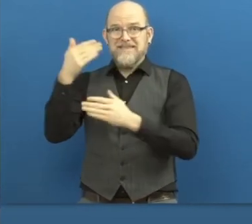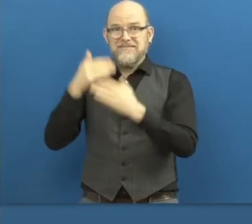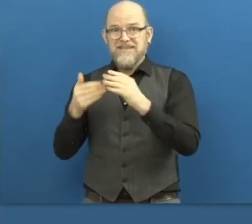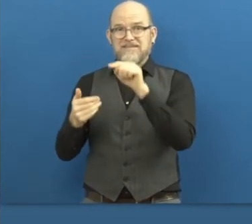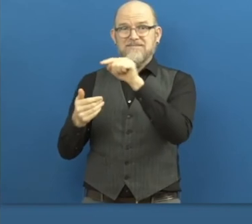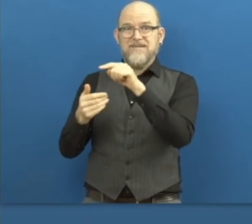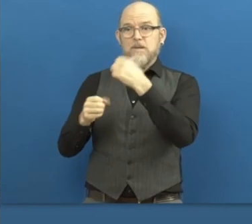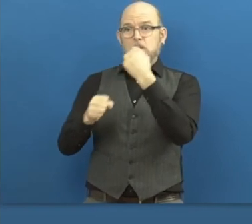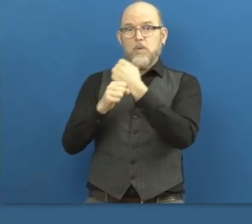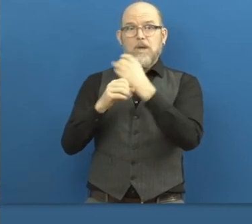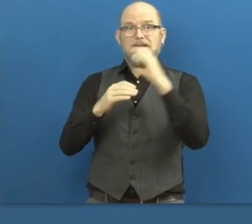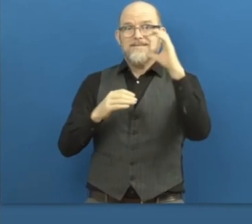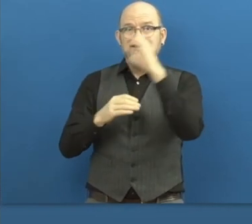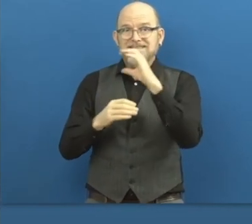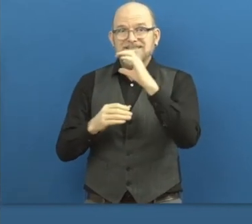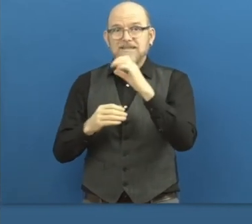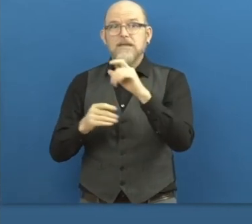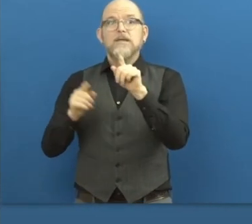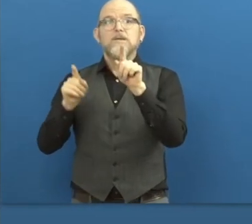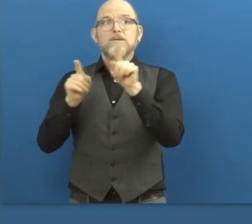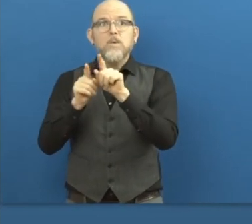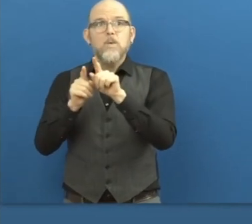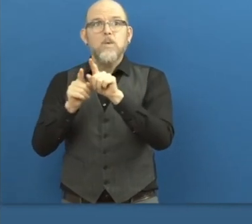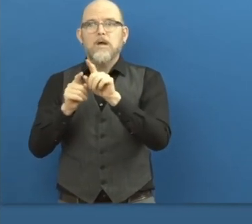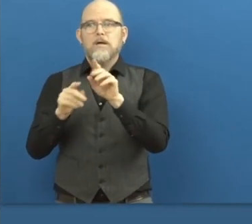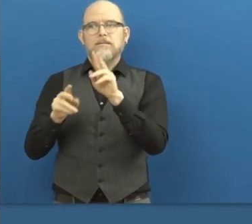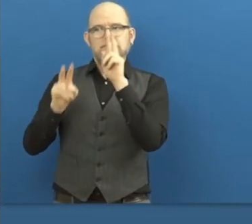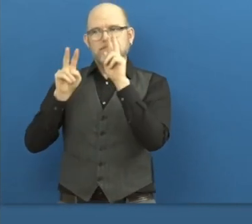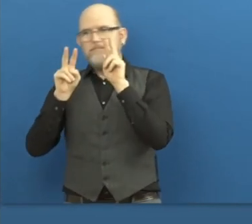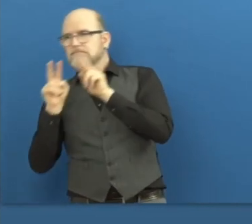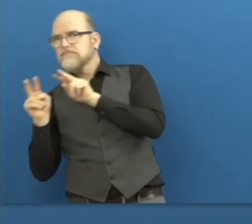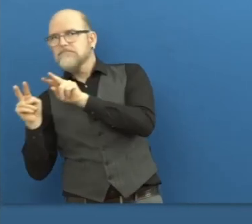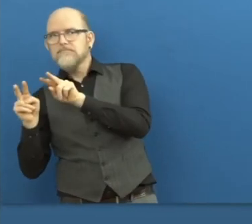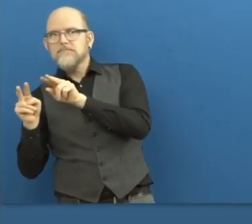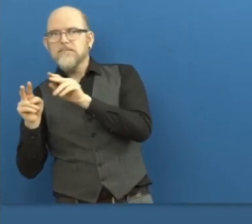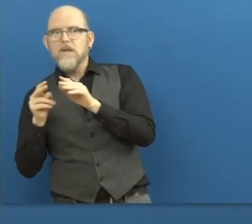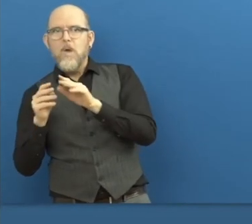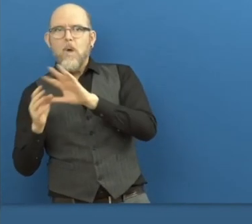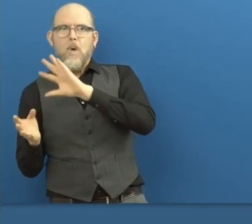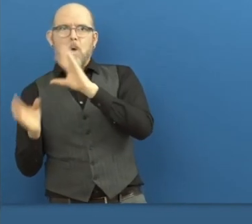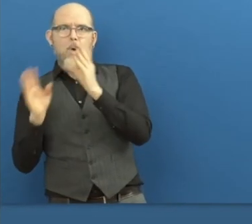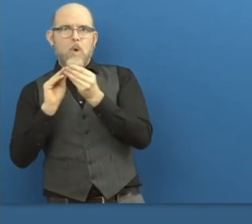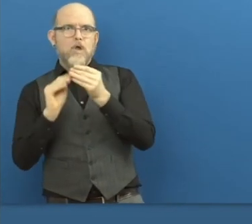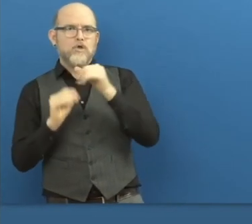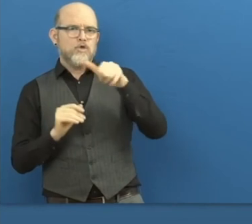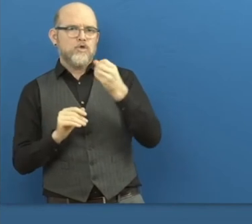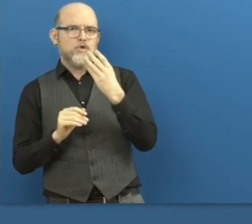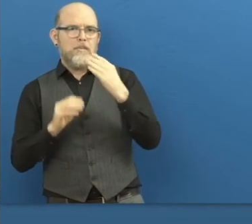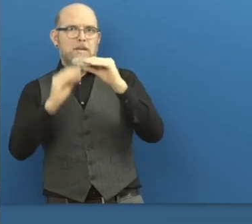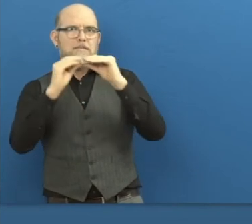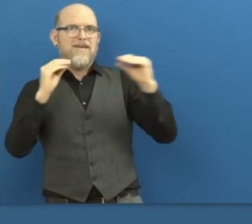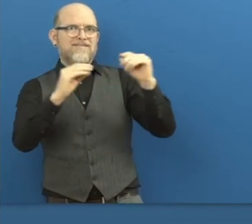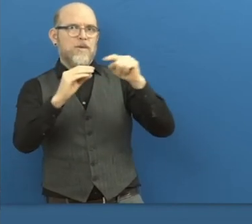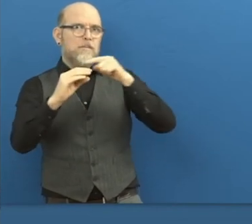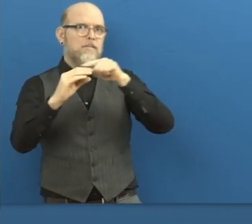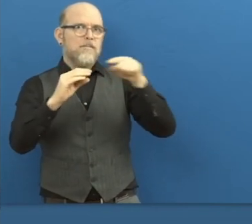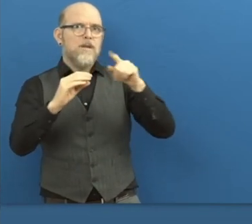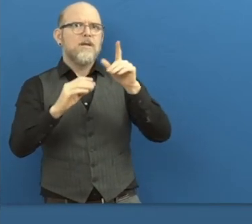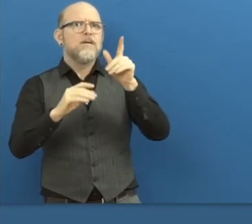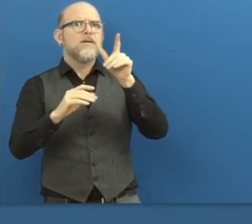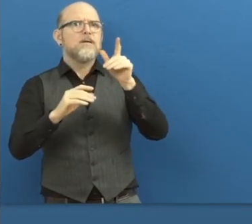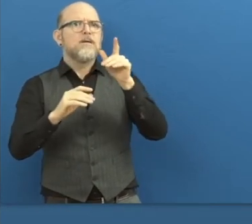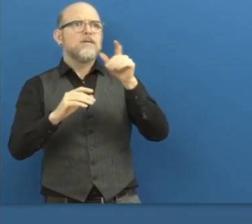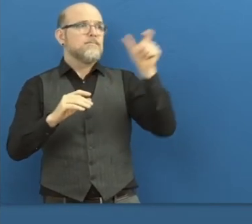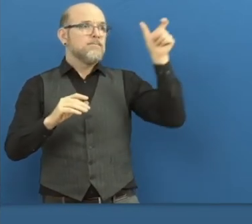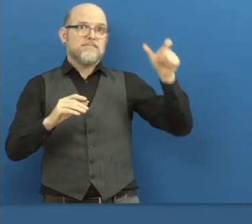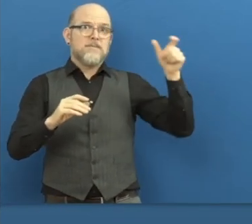all job platforms or whoever is recruiting should have as their priority to consider persons with disability